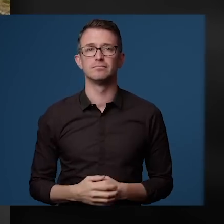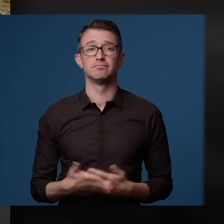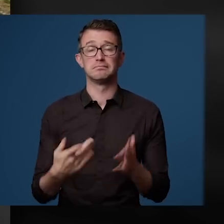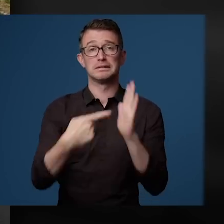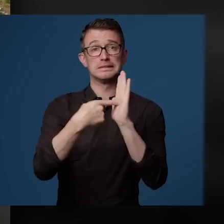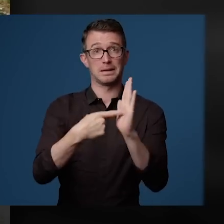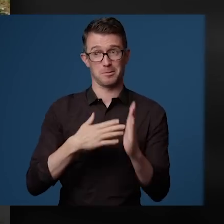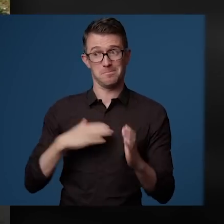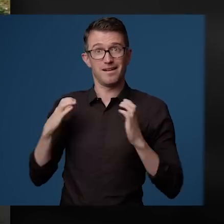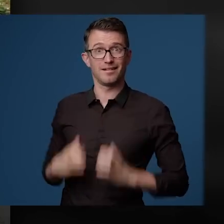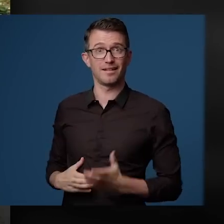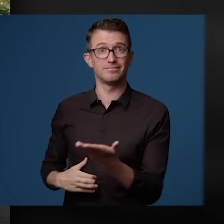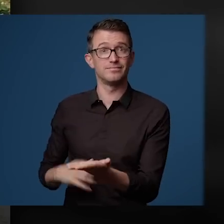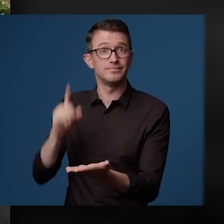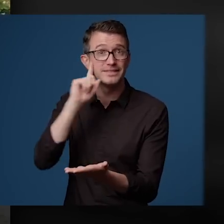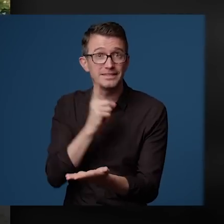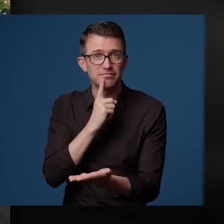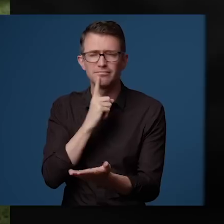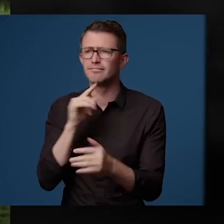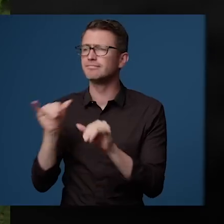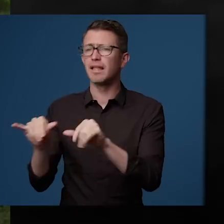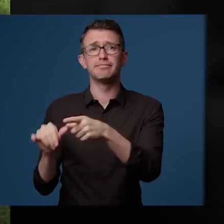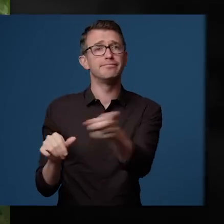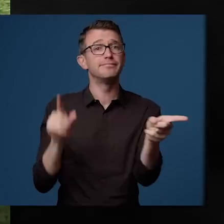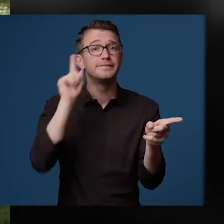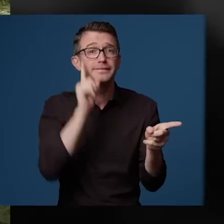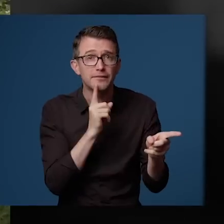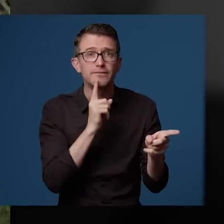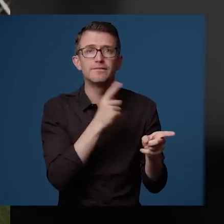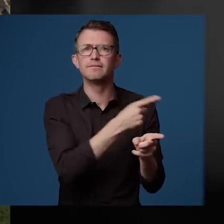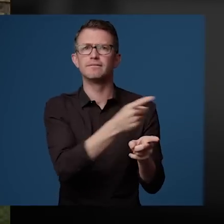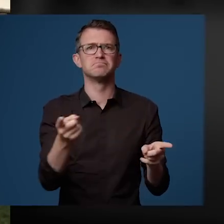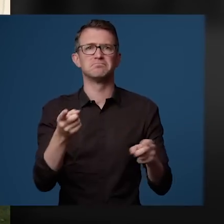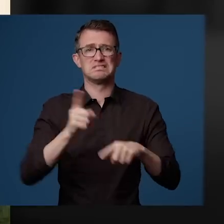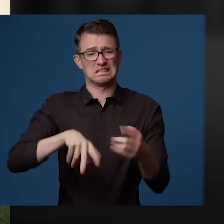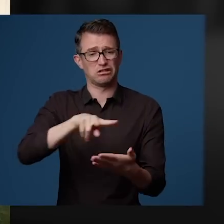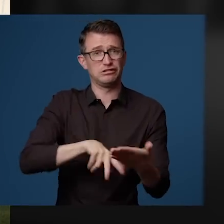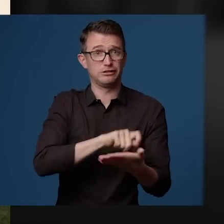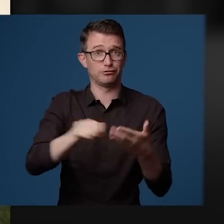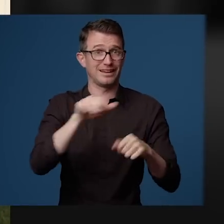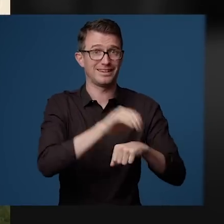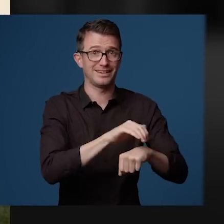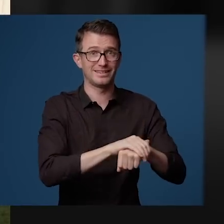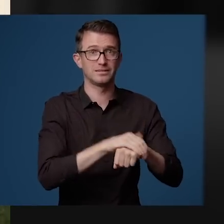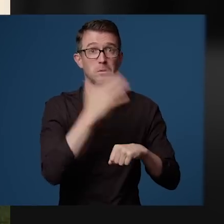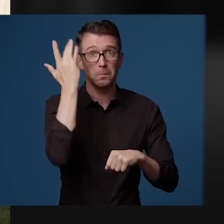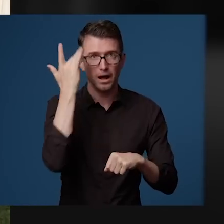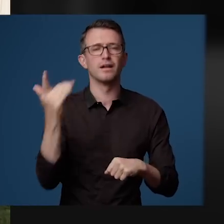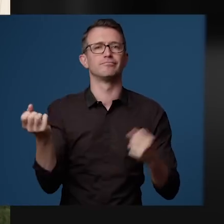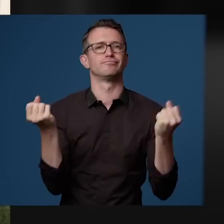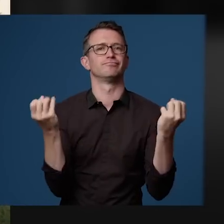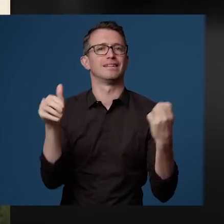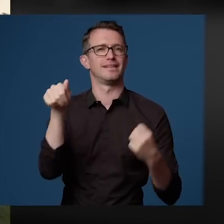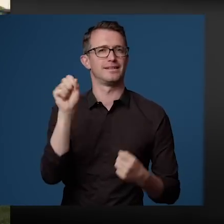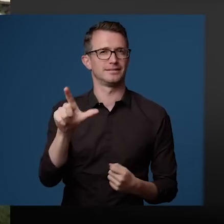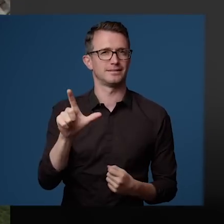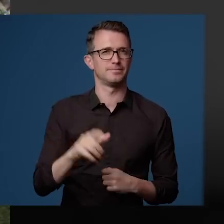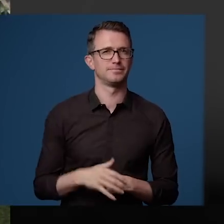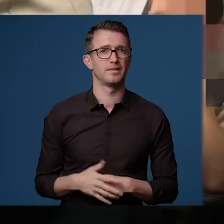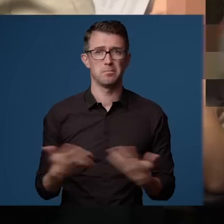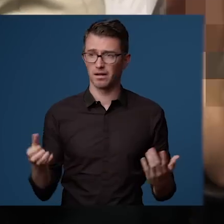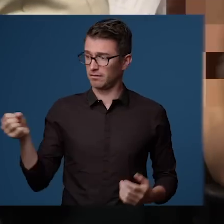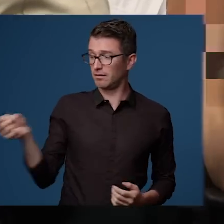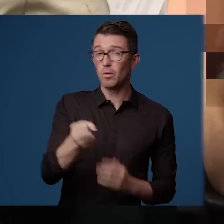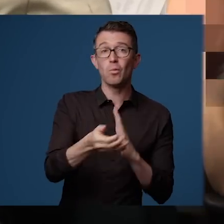Take my client who's deaf. Like many deaf people he can't read or write in English because his language is American sign language.